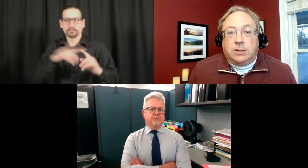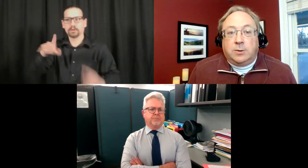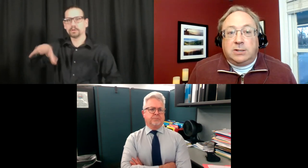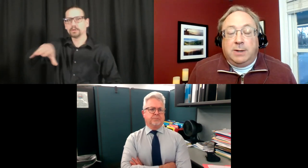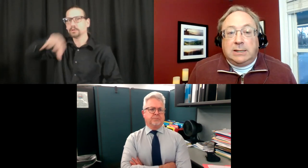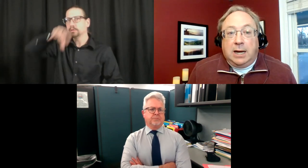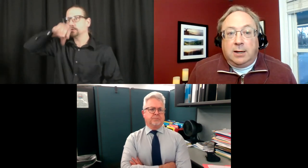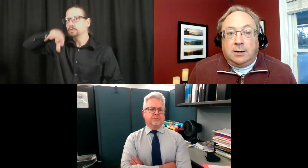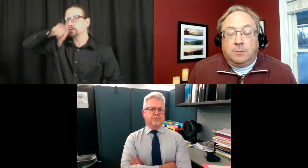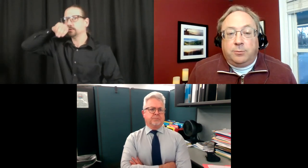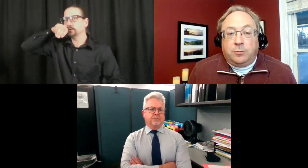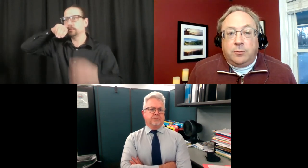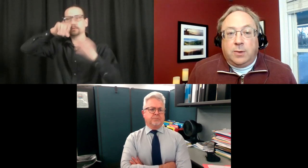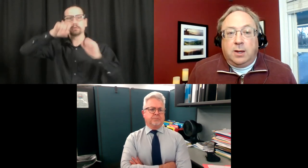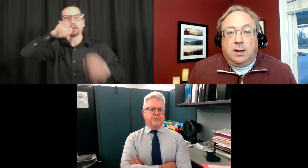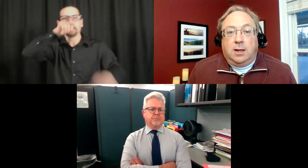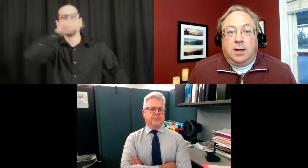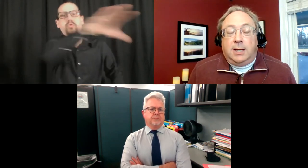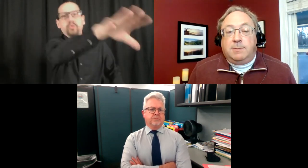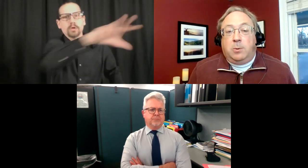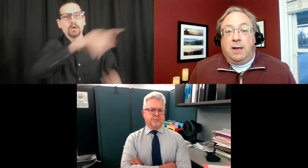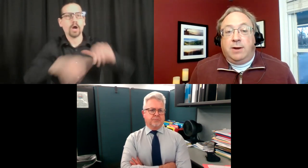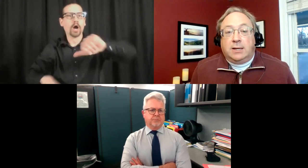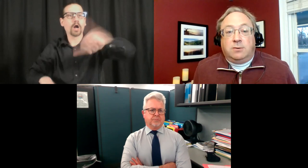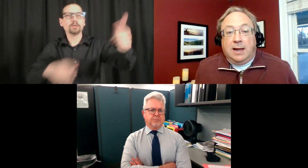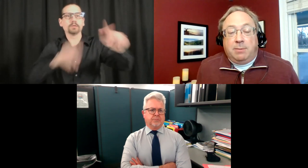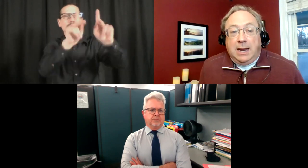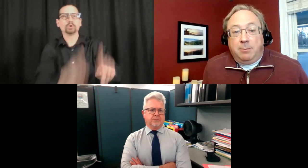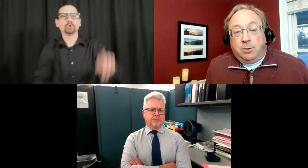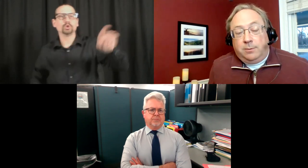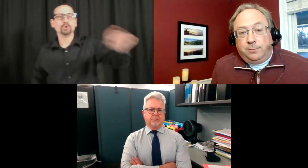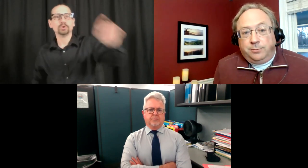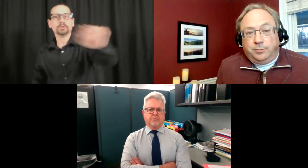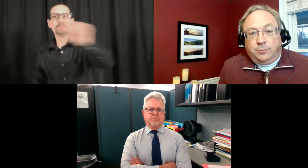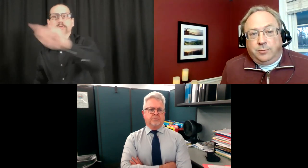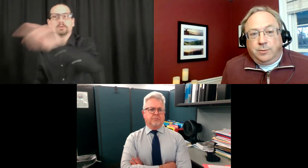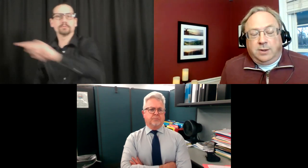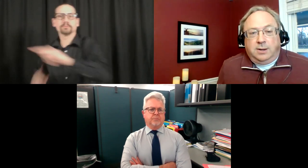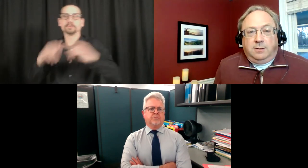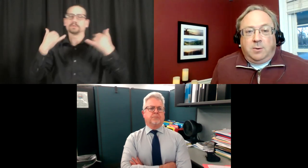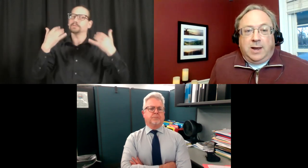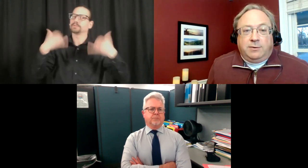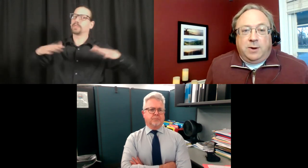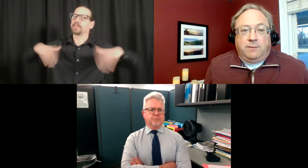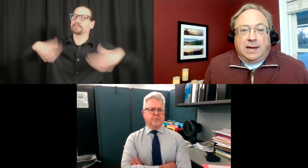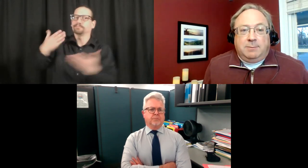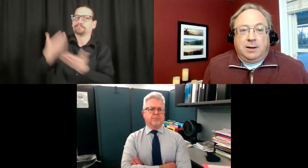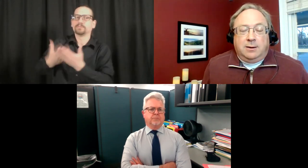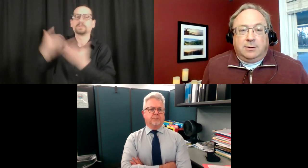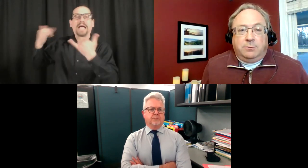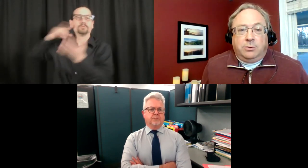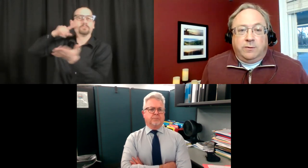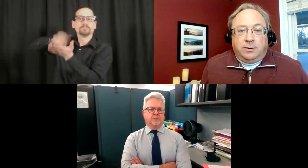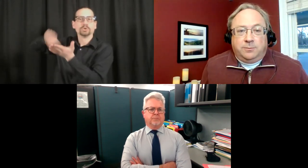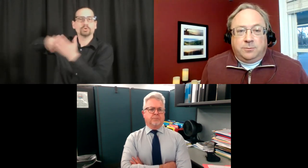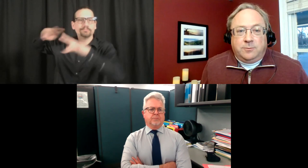That research is being done. And I expect we'll have an answer in that by April. We have to wait for that to